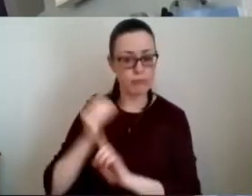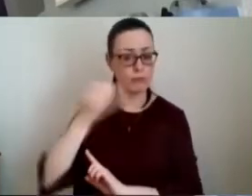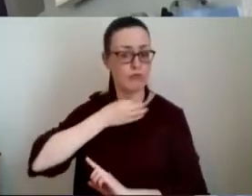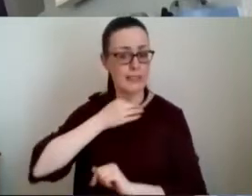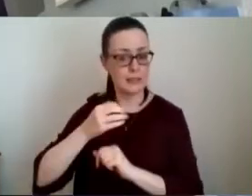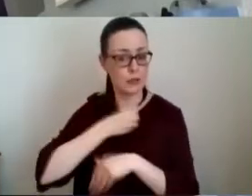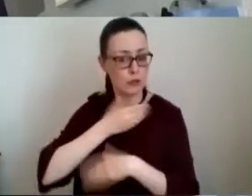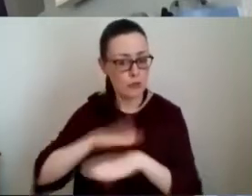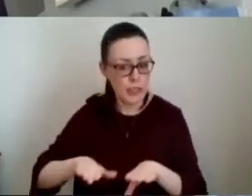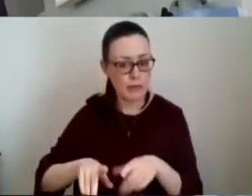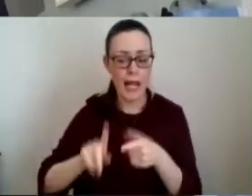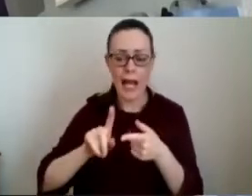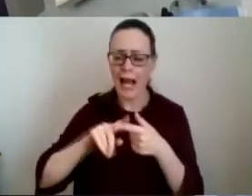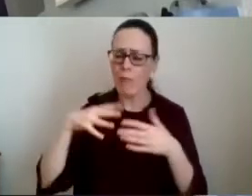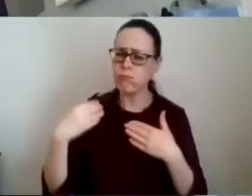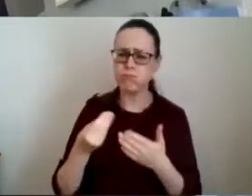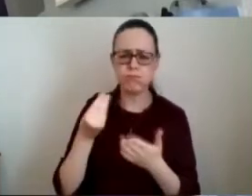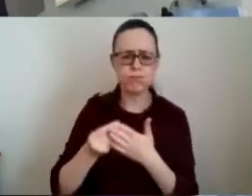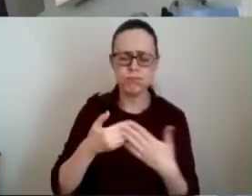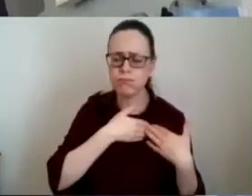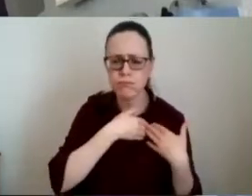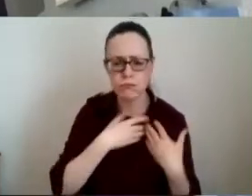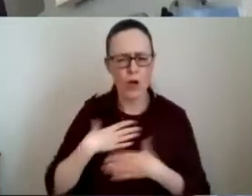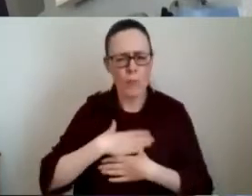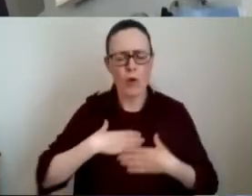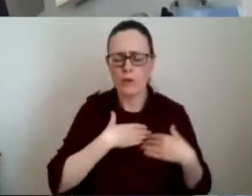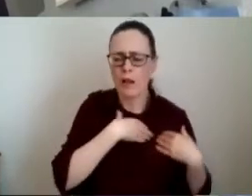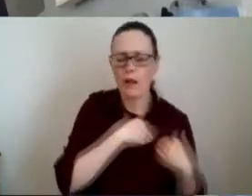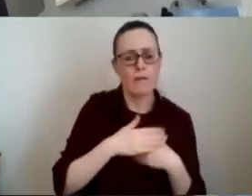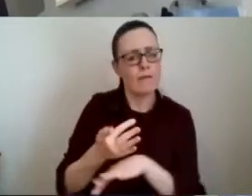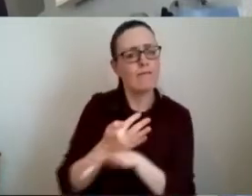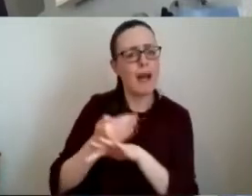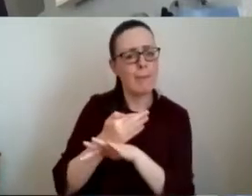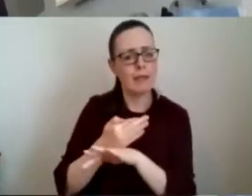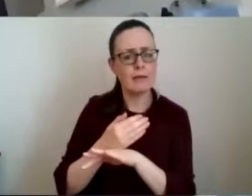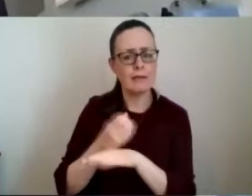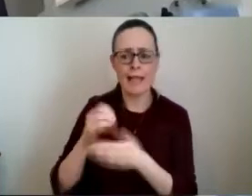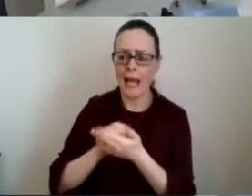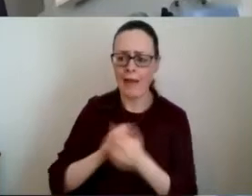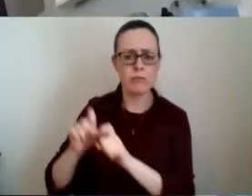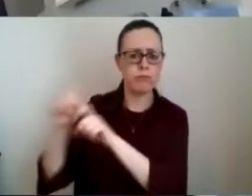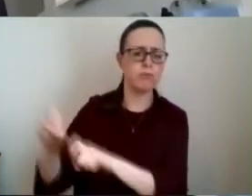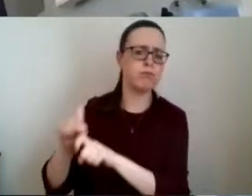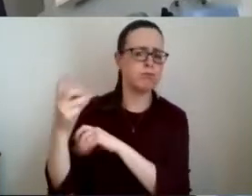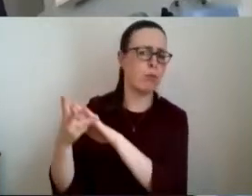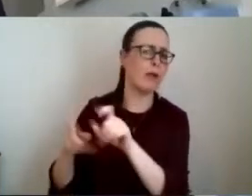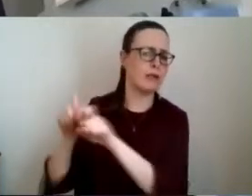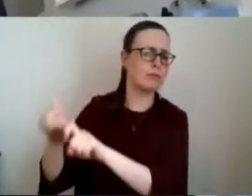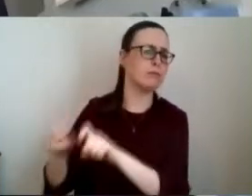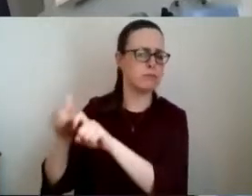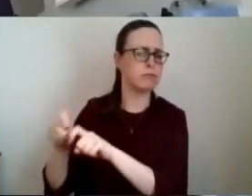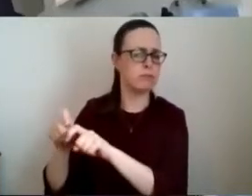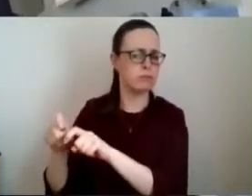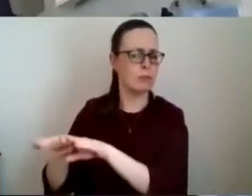imposed unacceptable financial and emotional burdens on the family who were forced to spend weeks supporting their children at their bedsides